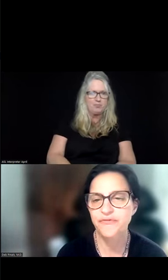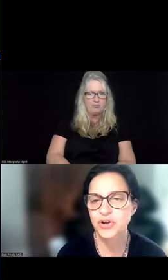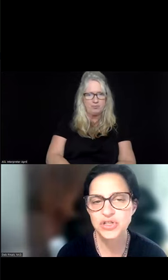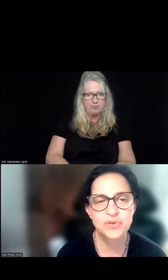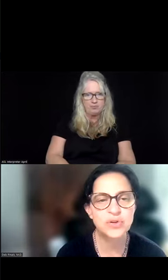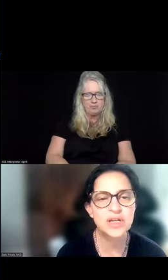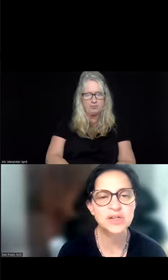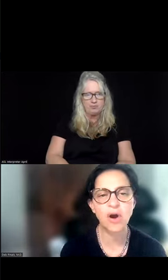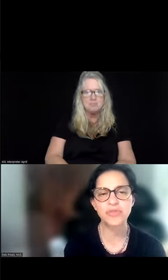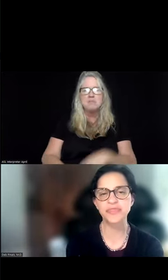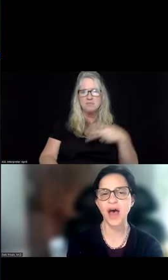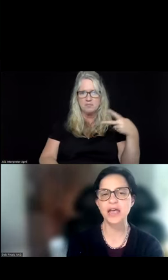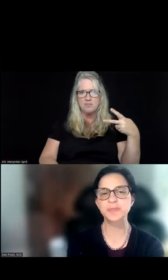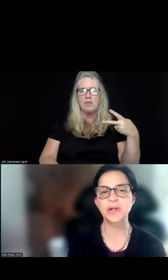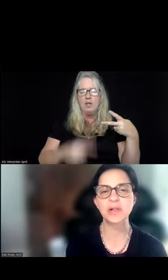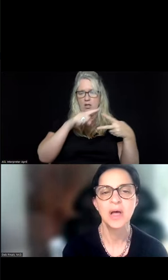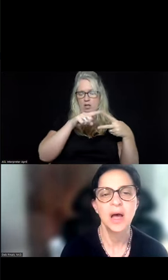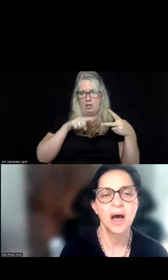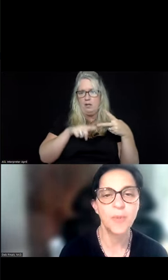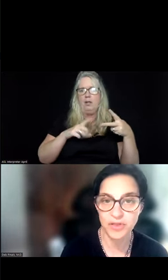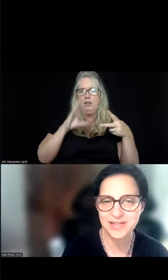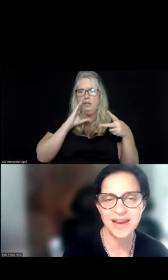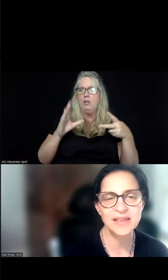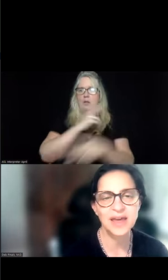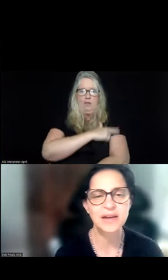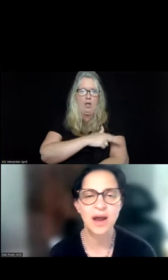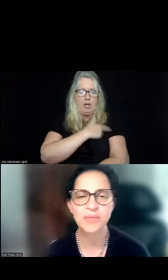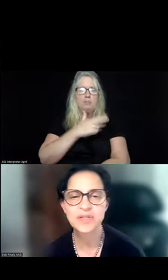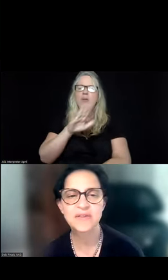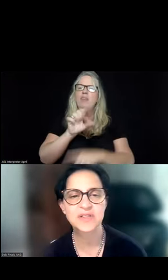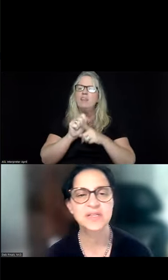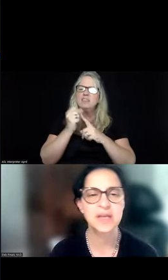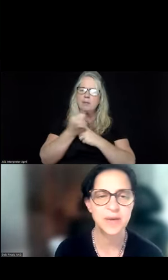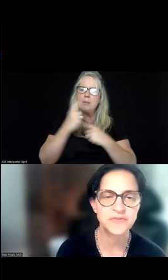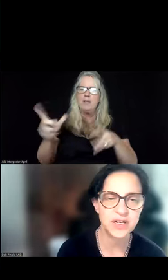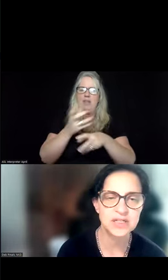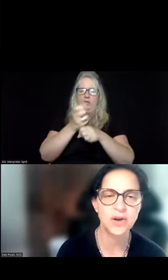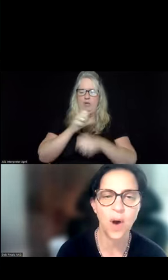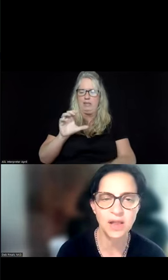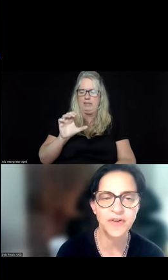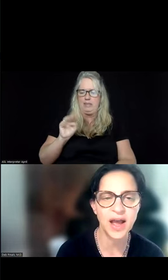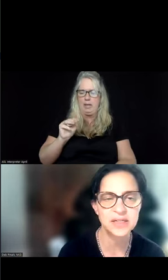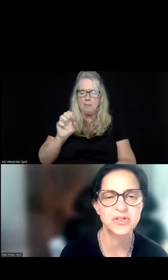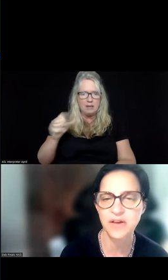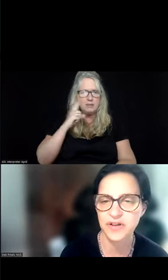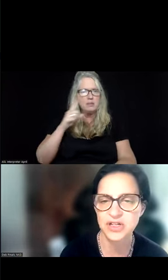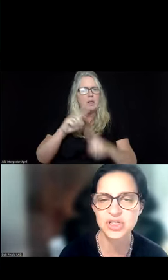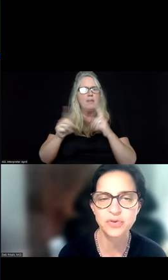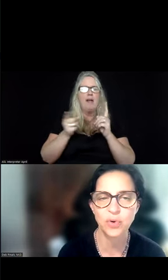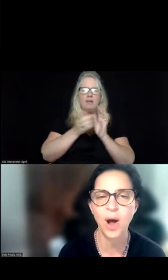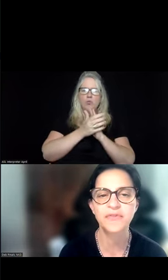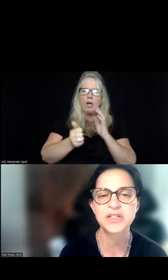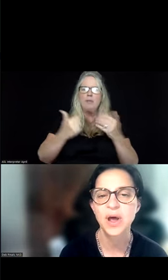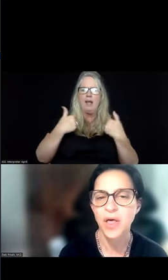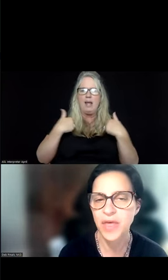So the first two duties are that the hospital or the setting that receives these CMS fundings that qualifies, and there's definitions